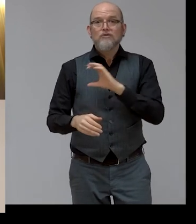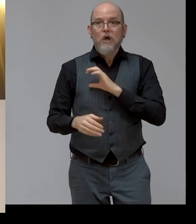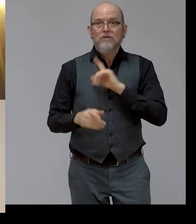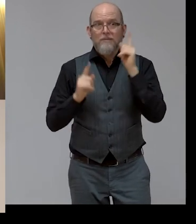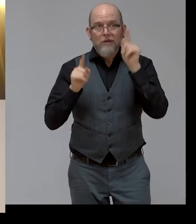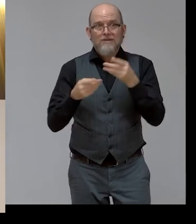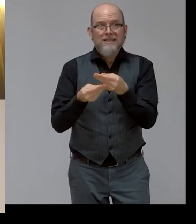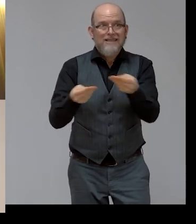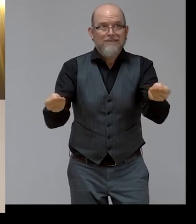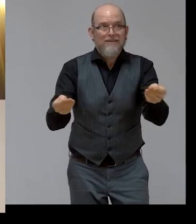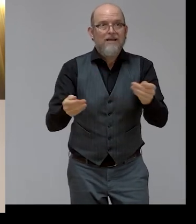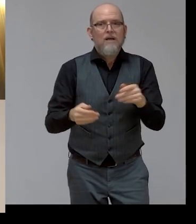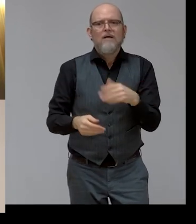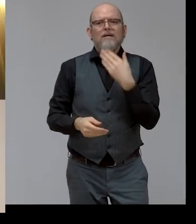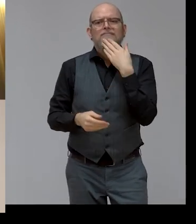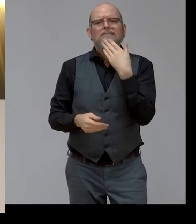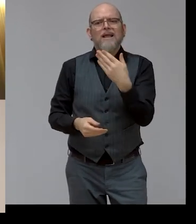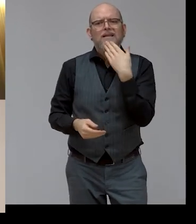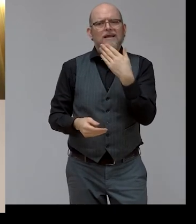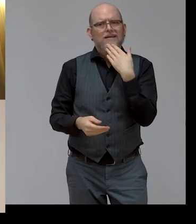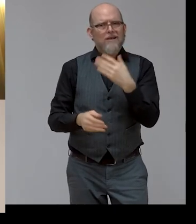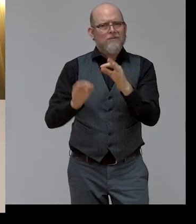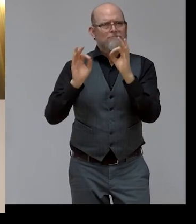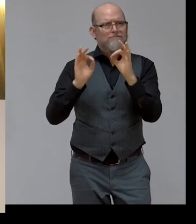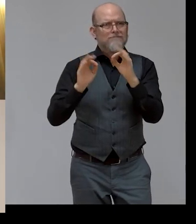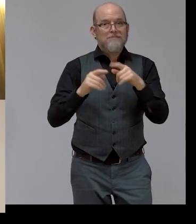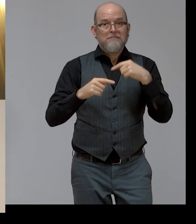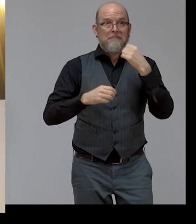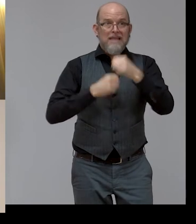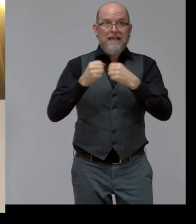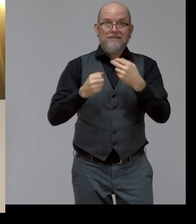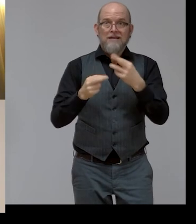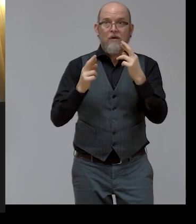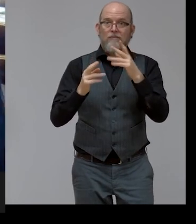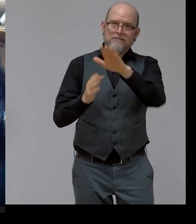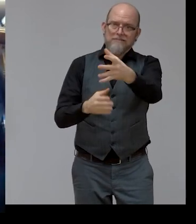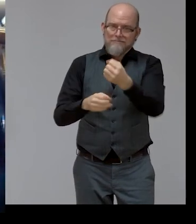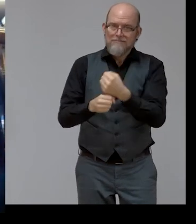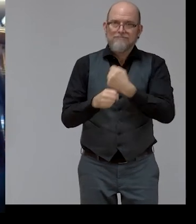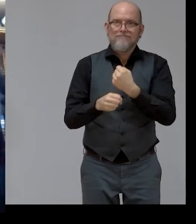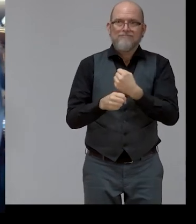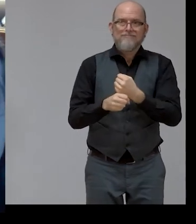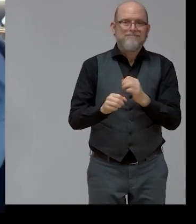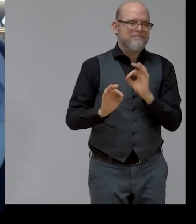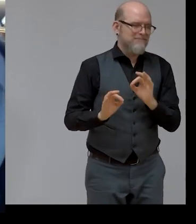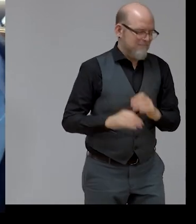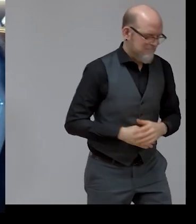months and years to come to keep this on the agenda. Yes. question to Bruno, maybe. Bruno, what will be